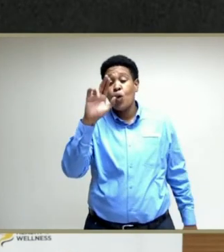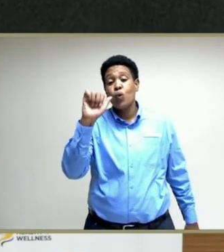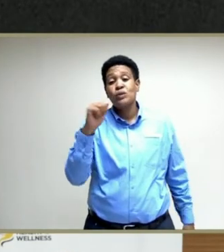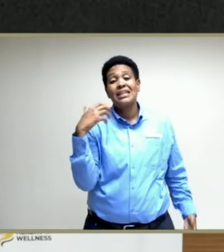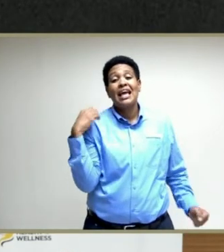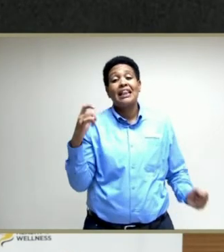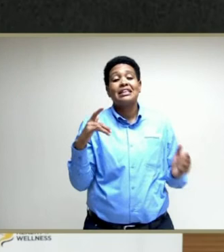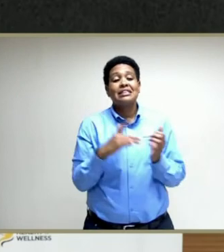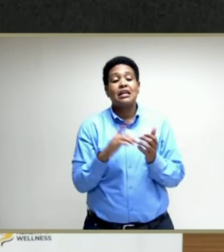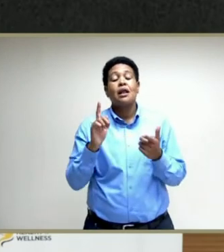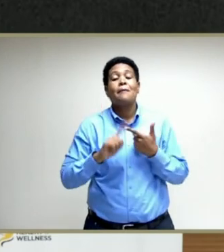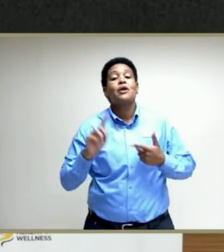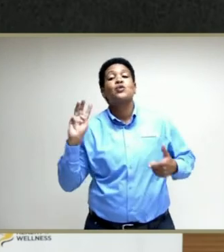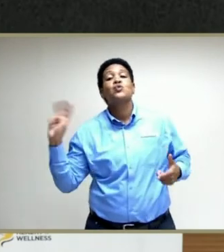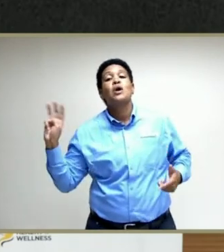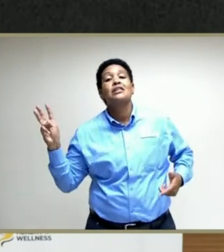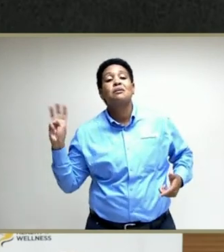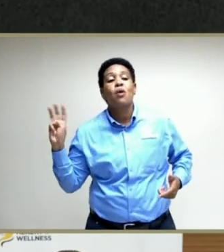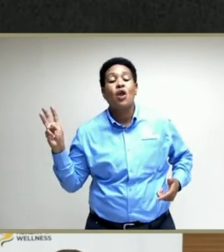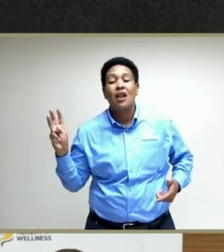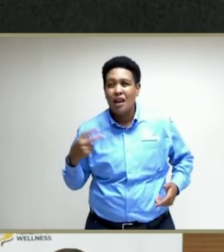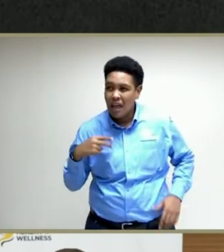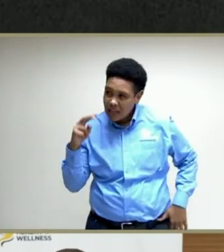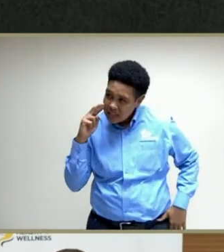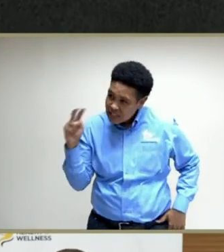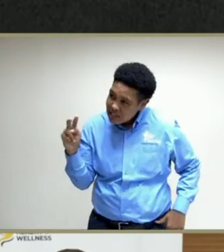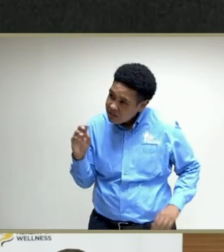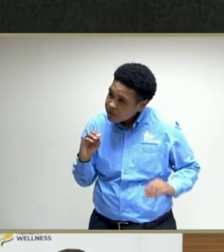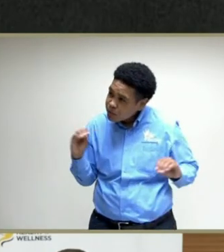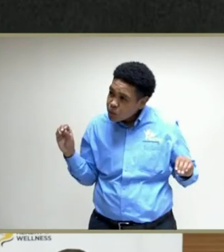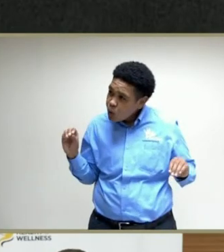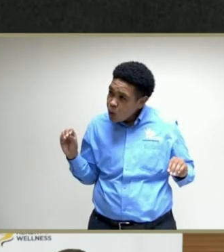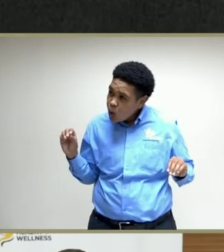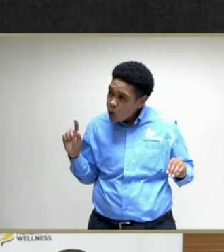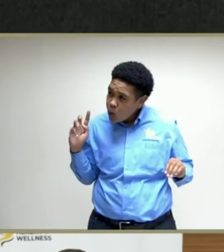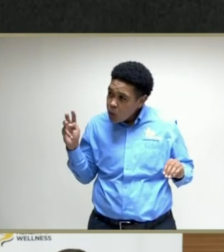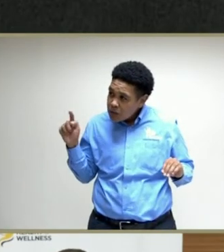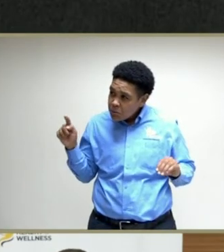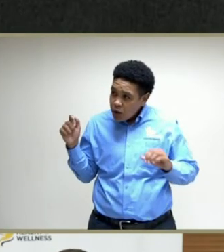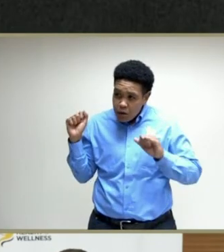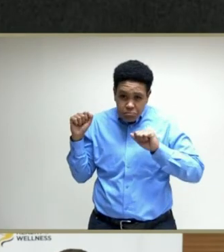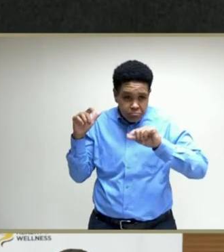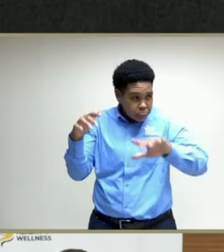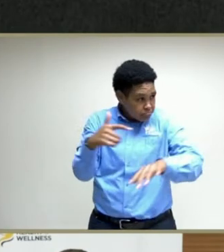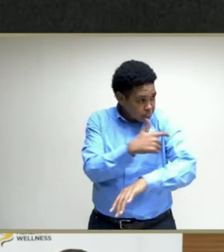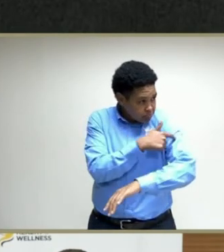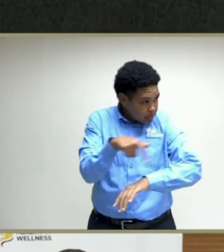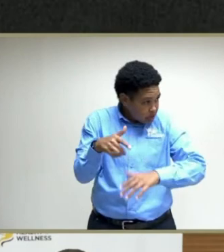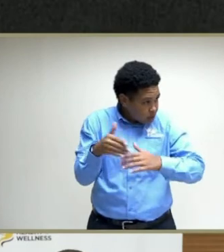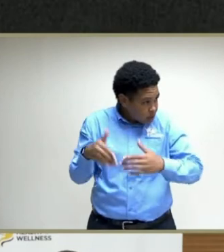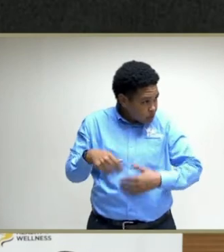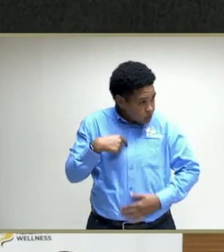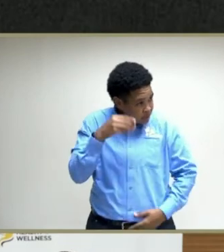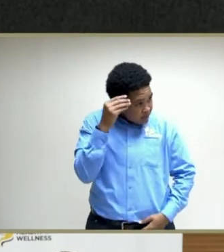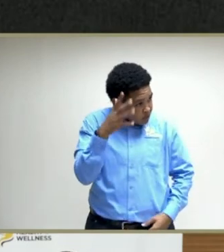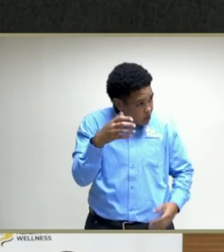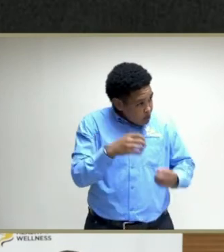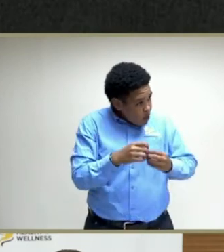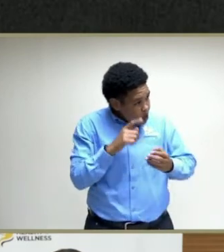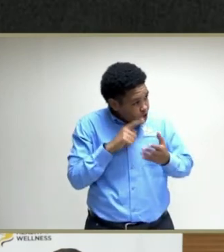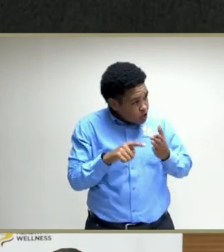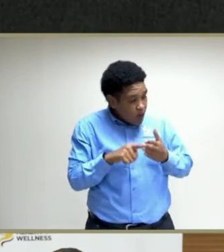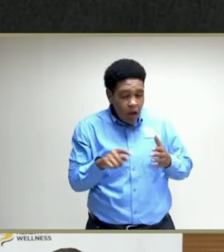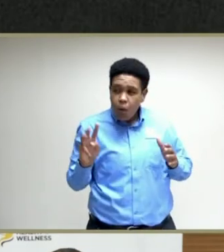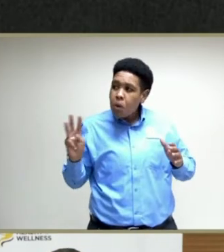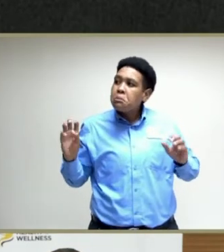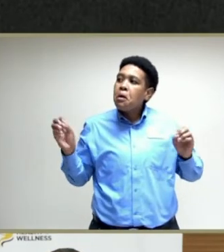and Westmoreland. I see here no blitz this weekend. We will keep you informed on that. I'll check on that because I